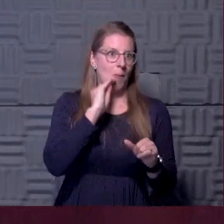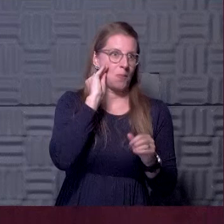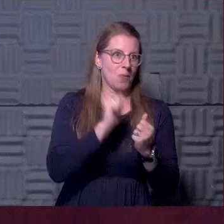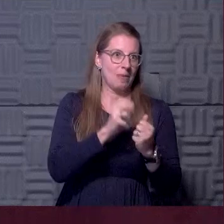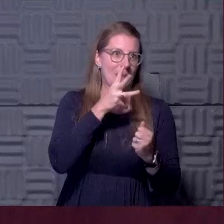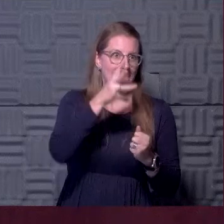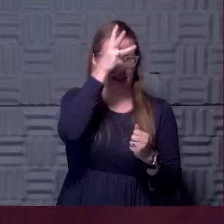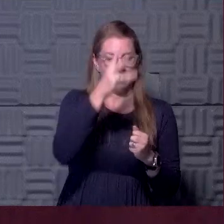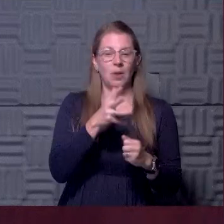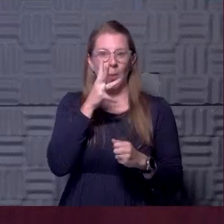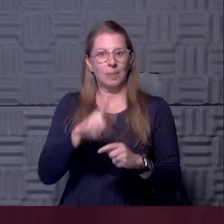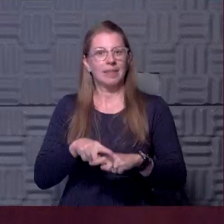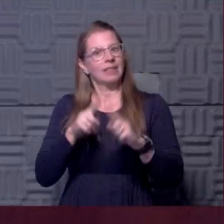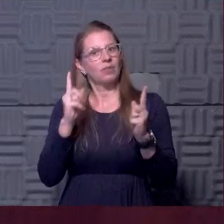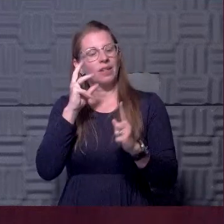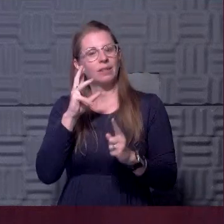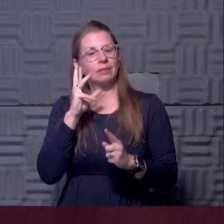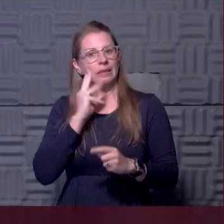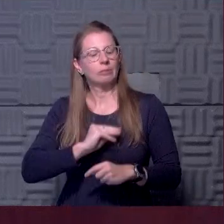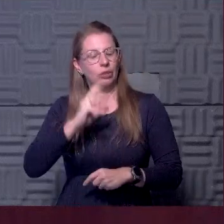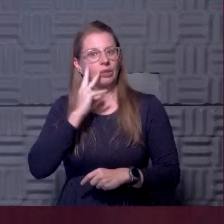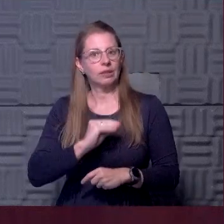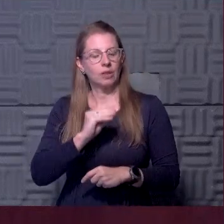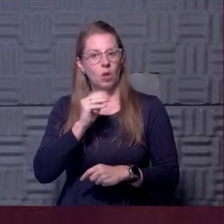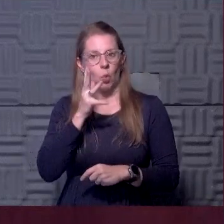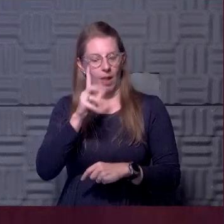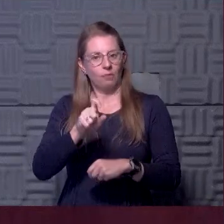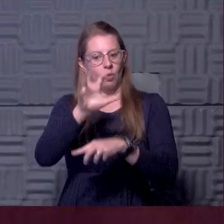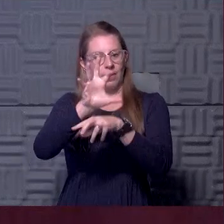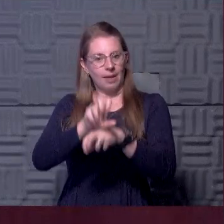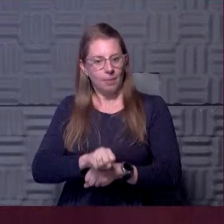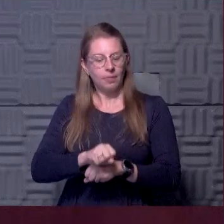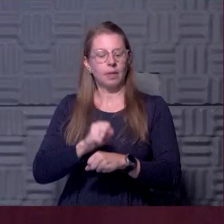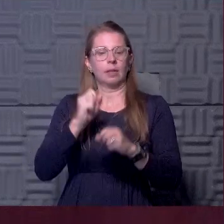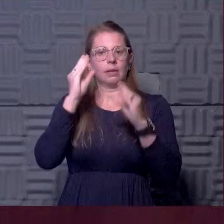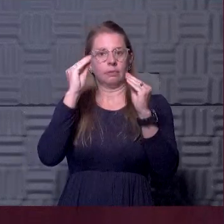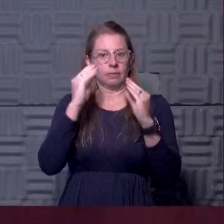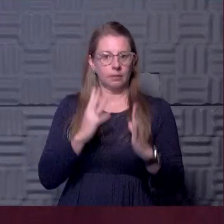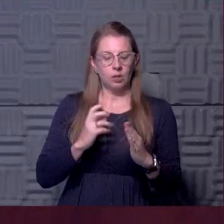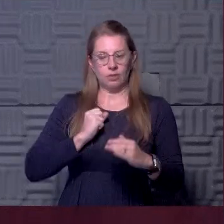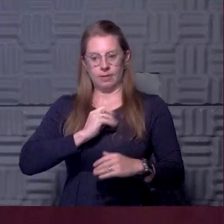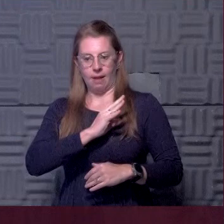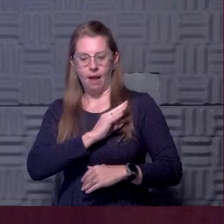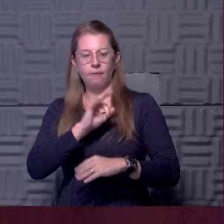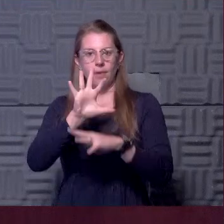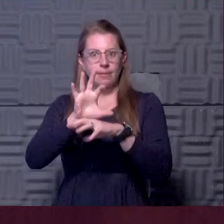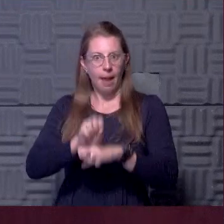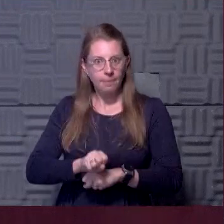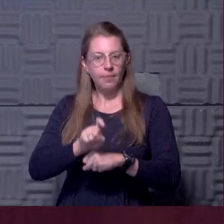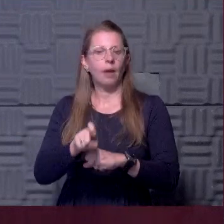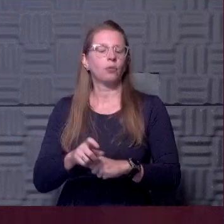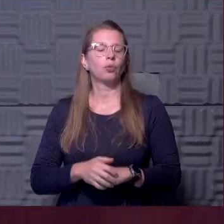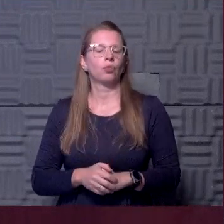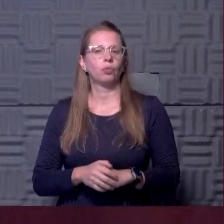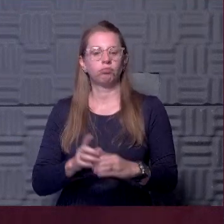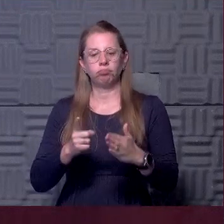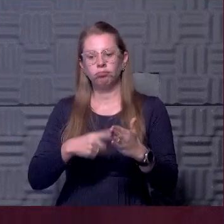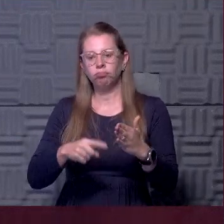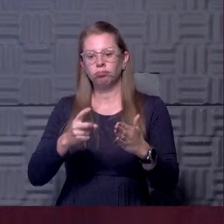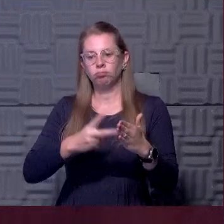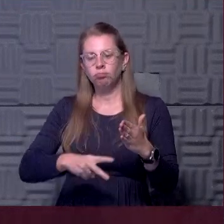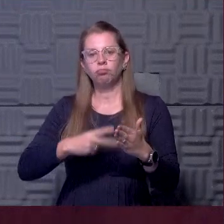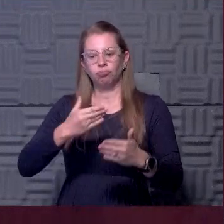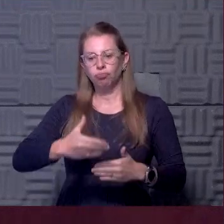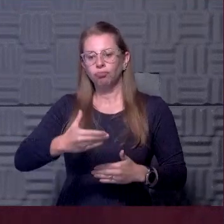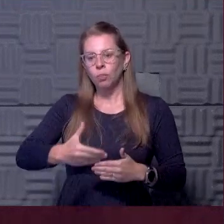to be different so they're going to have to adapt. Students have to adapt. Faculty staff have to adapt and so I think for the next couple weeks we're going to see a lot of